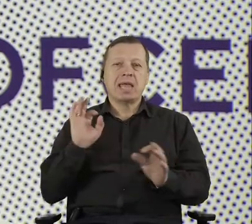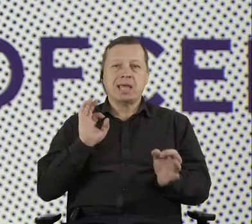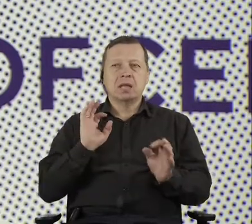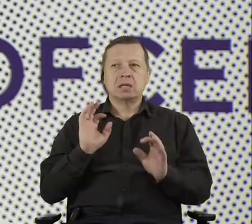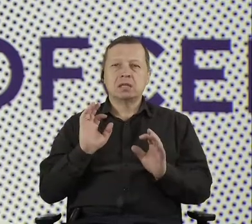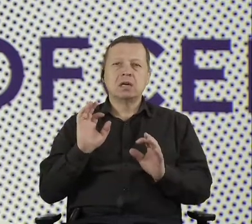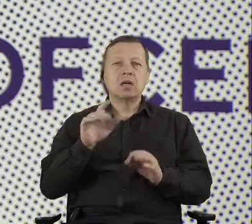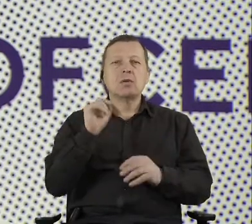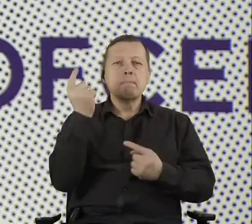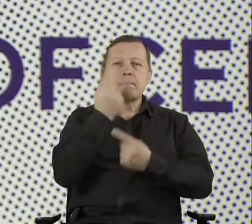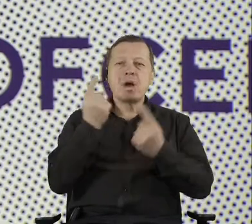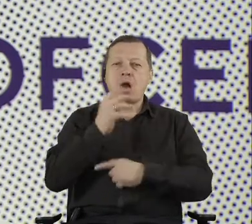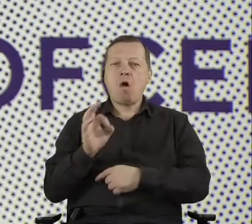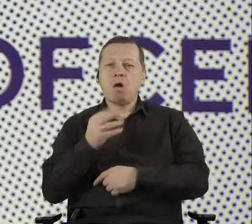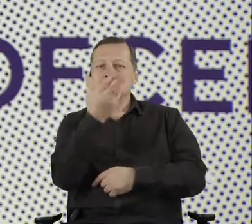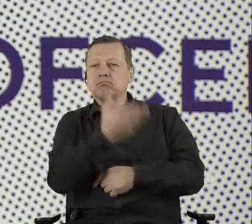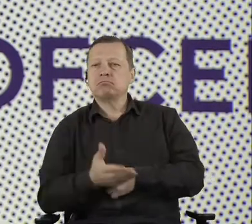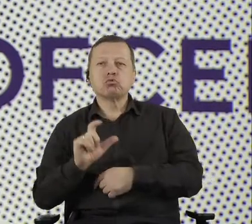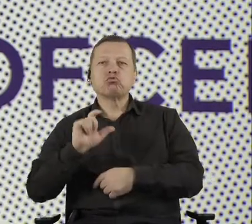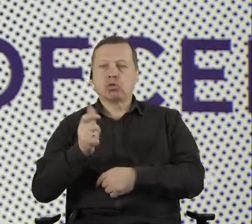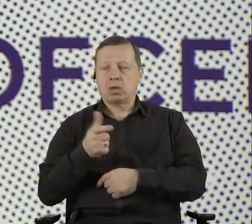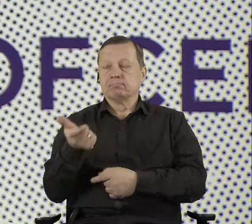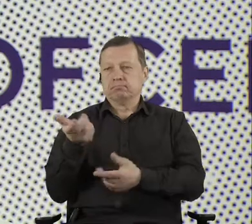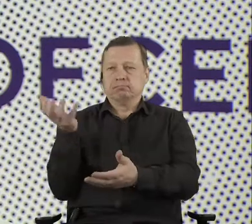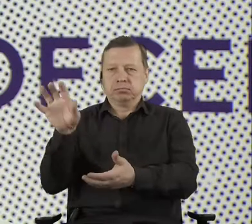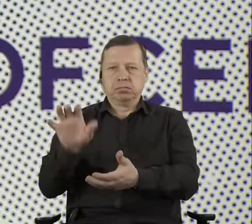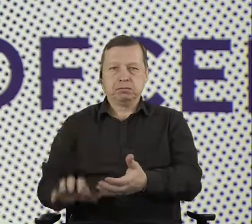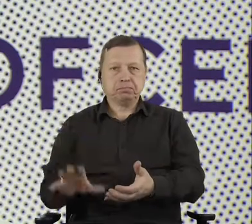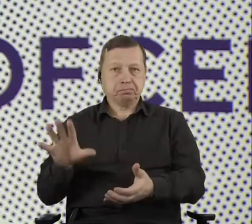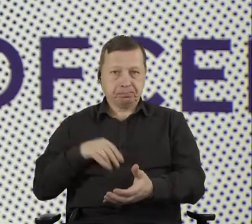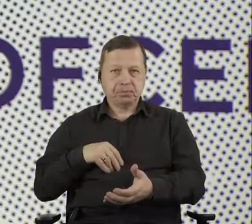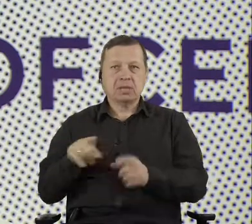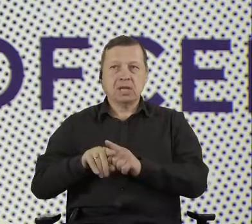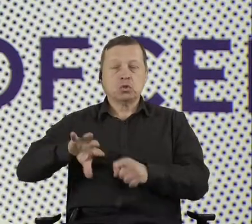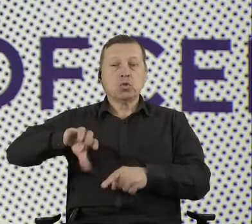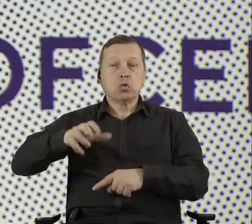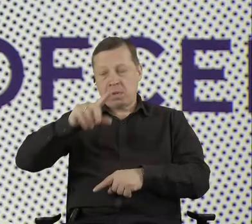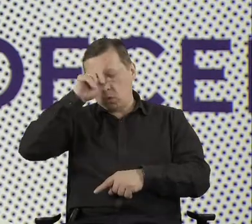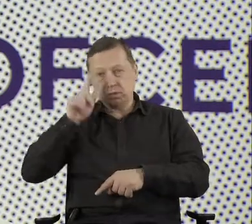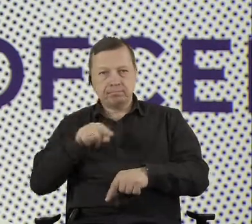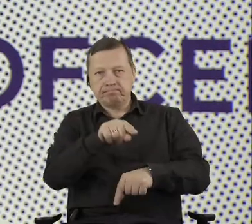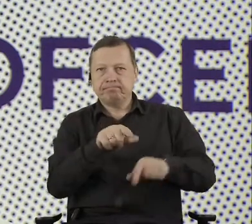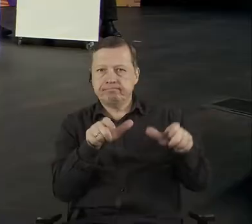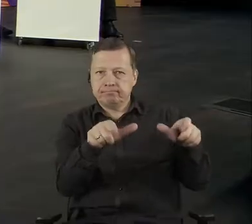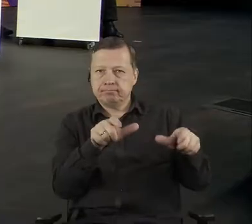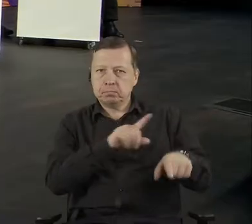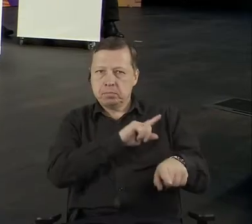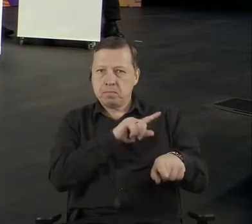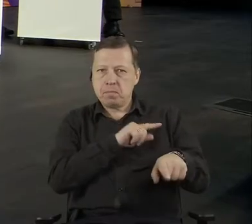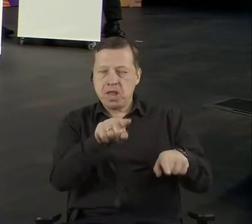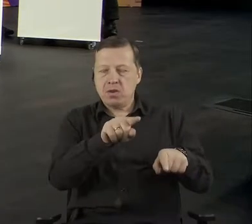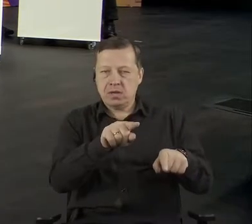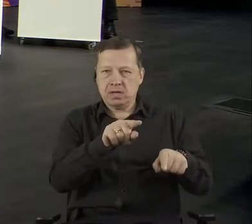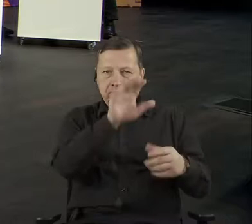specifically trained to monitor those procurements. And two years later, now, we are at the point